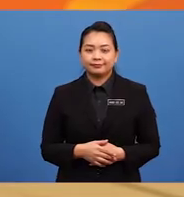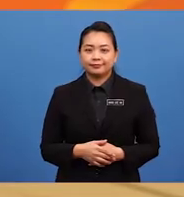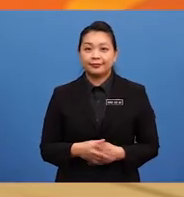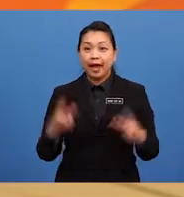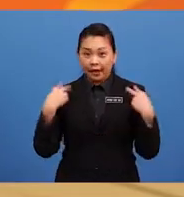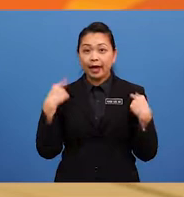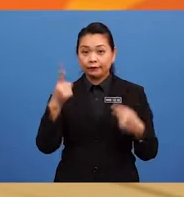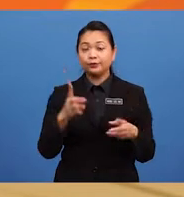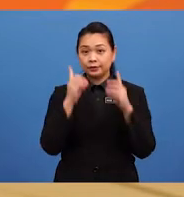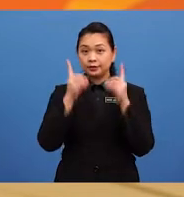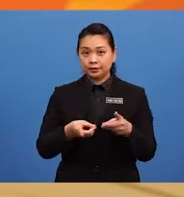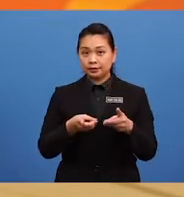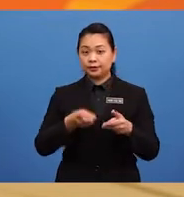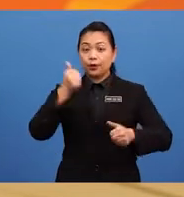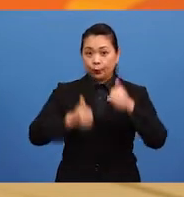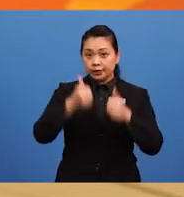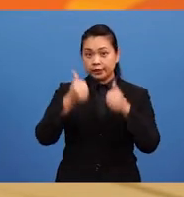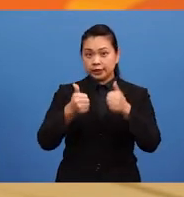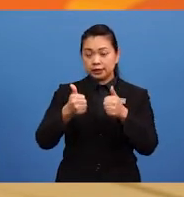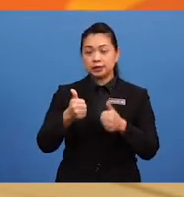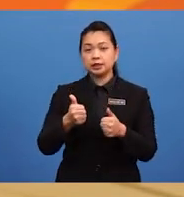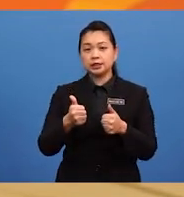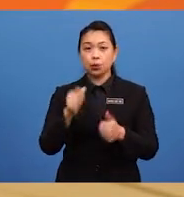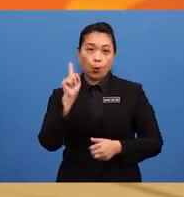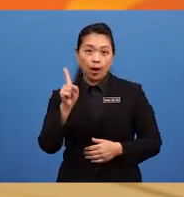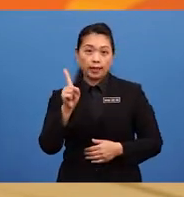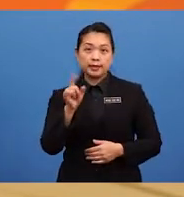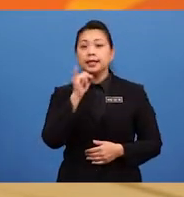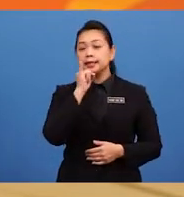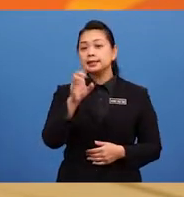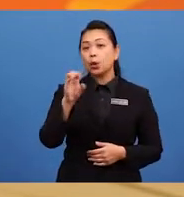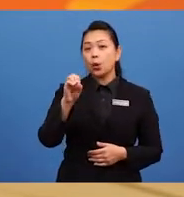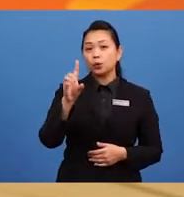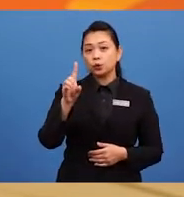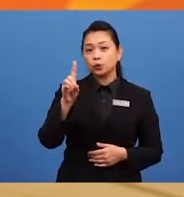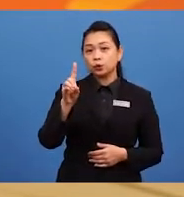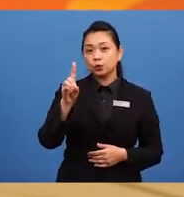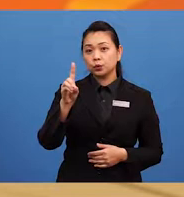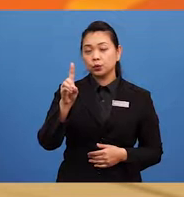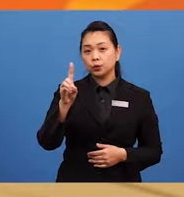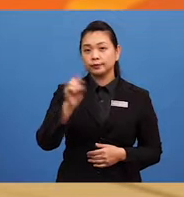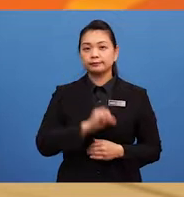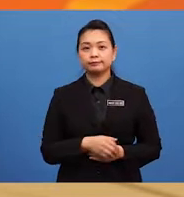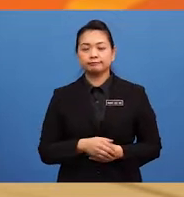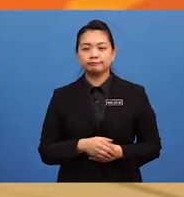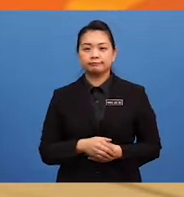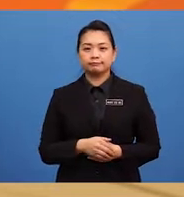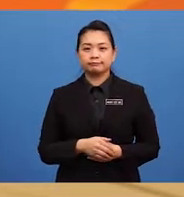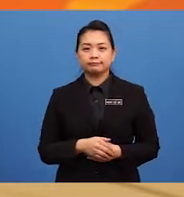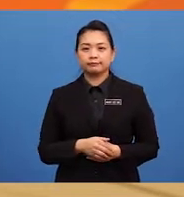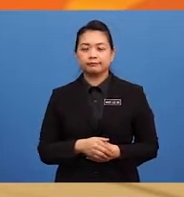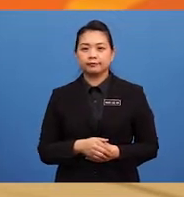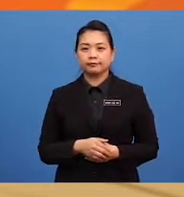Have you decided which of these six pictures is the odd one out? Excellent!